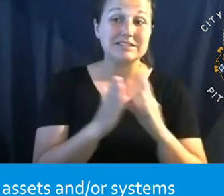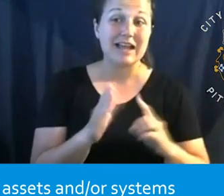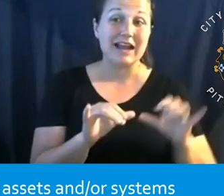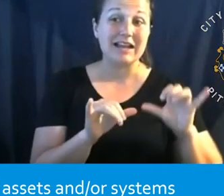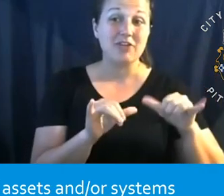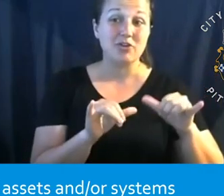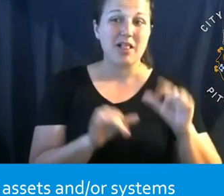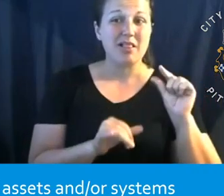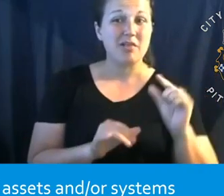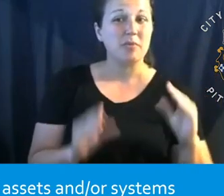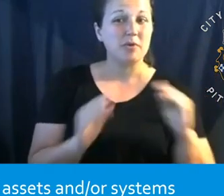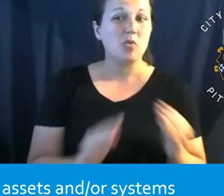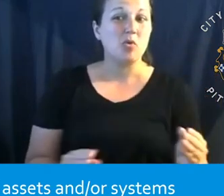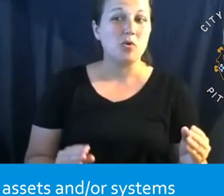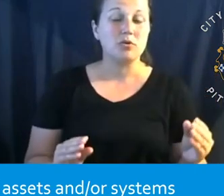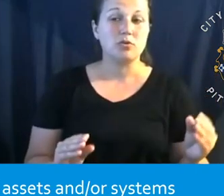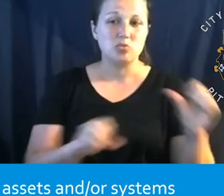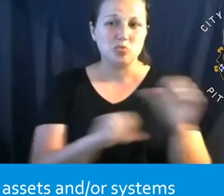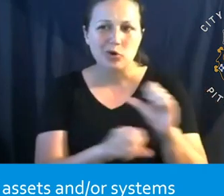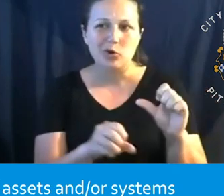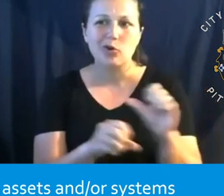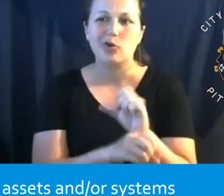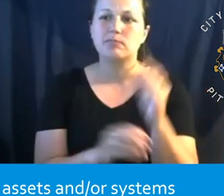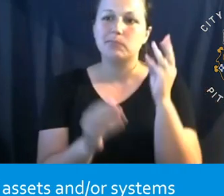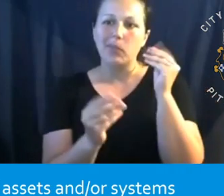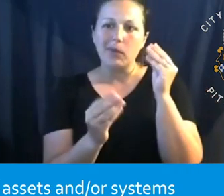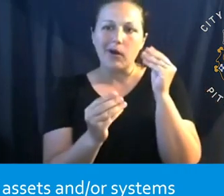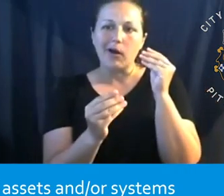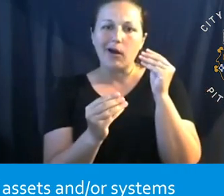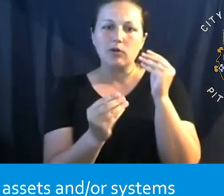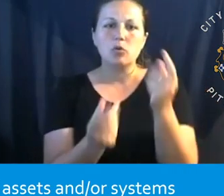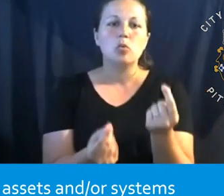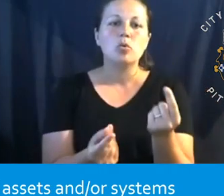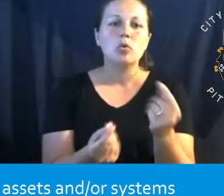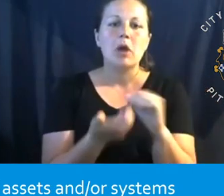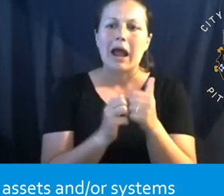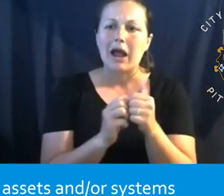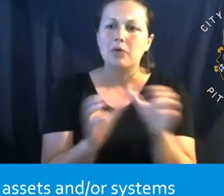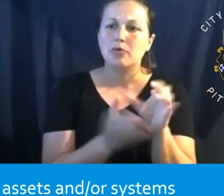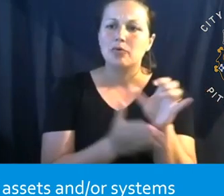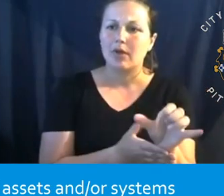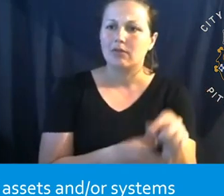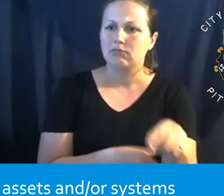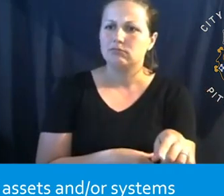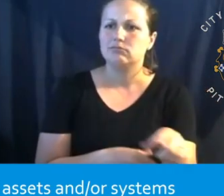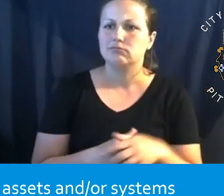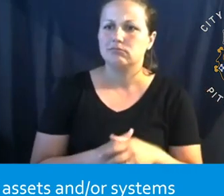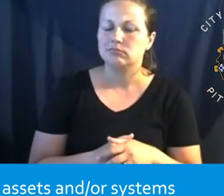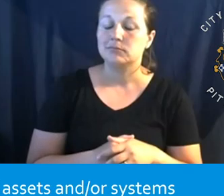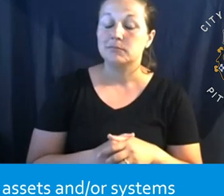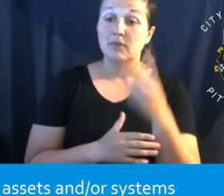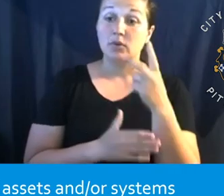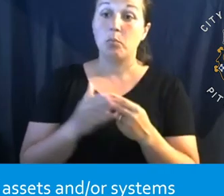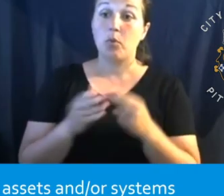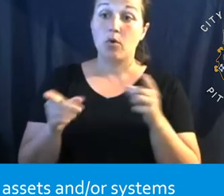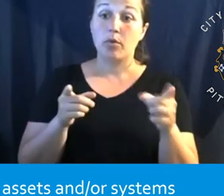and forethought, um, as to how we do and what we, and what we do. Um, both of these types